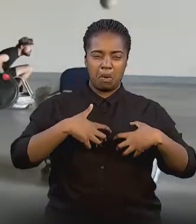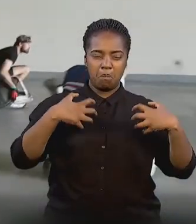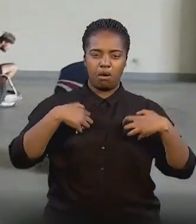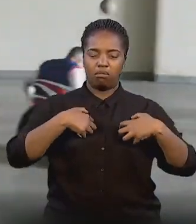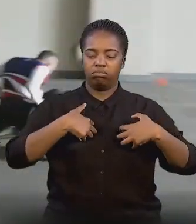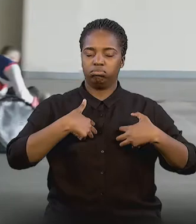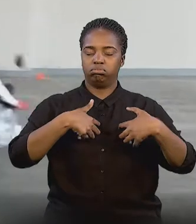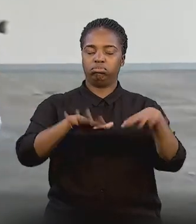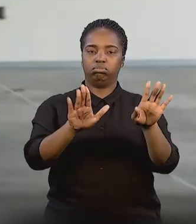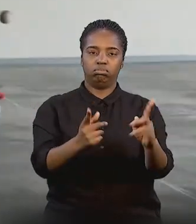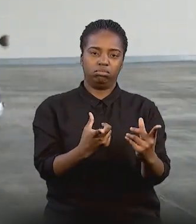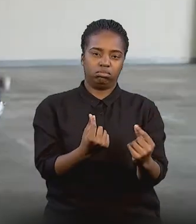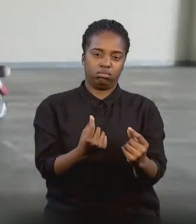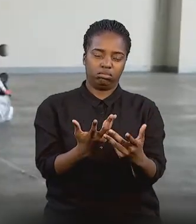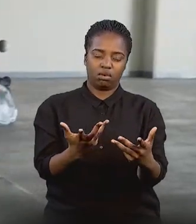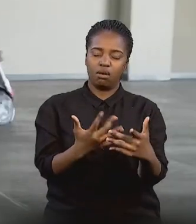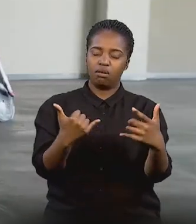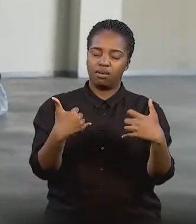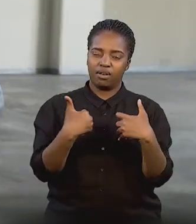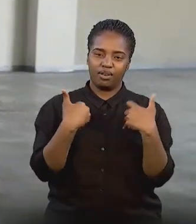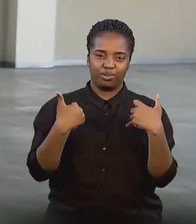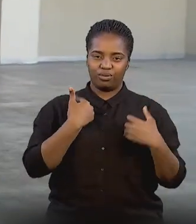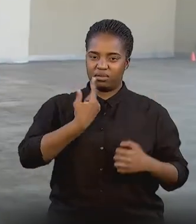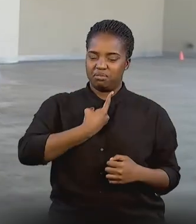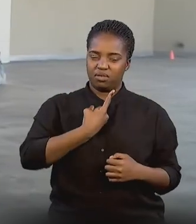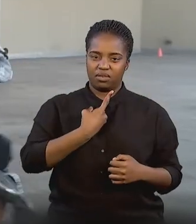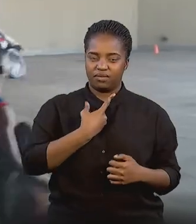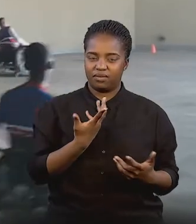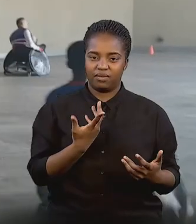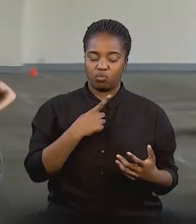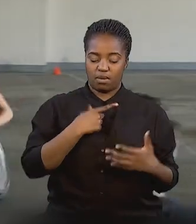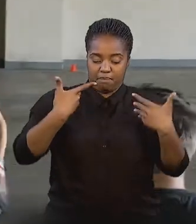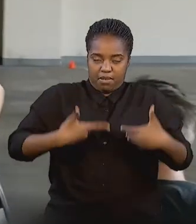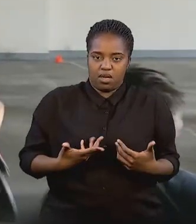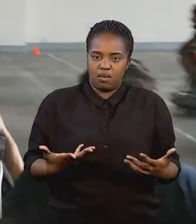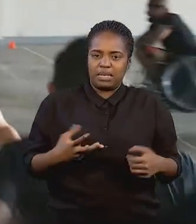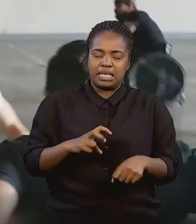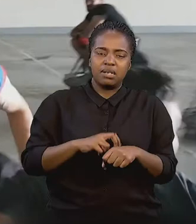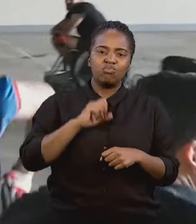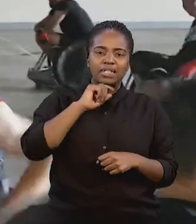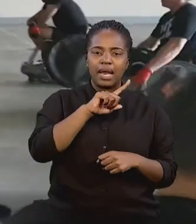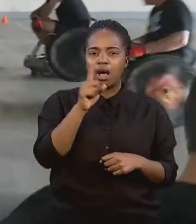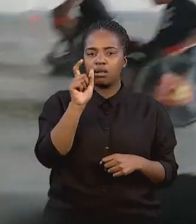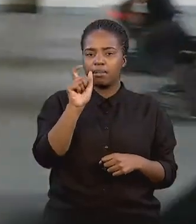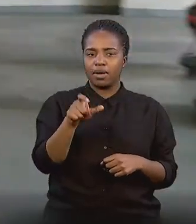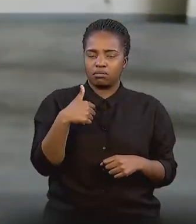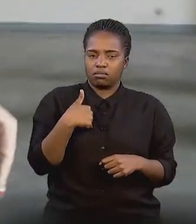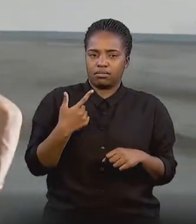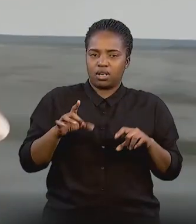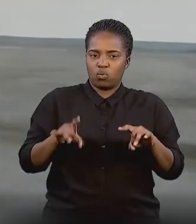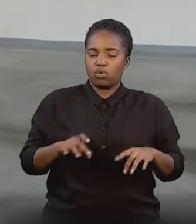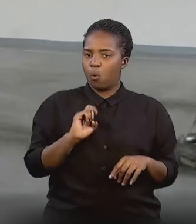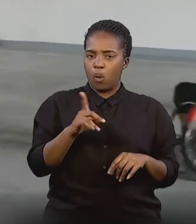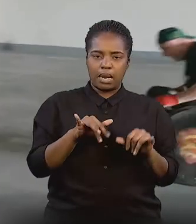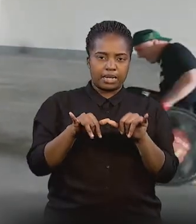my frustrations out and actually enjoy myself by just being me. You don't have to pretend to be anyone that you're not